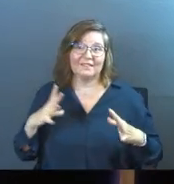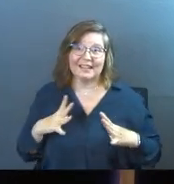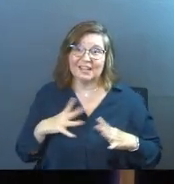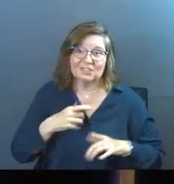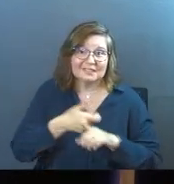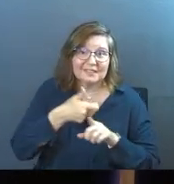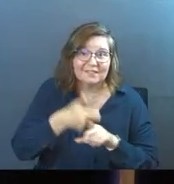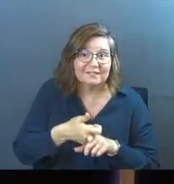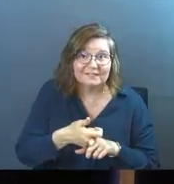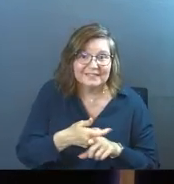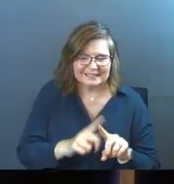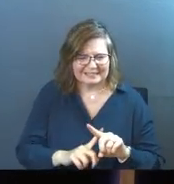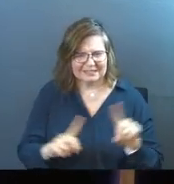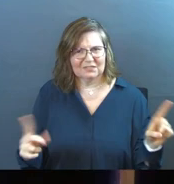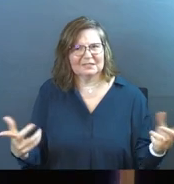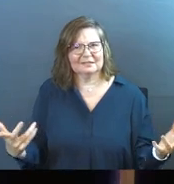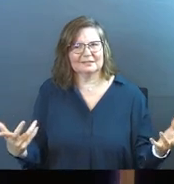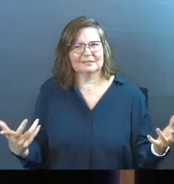vacation.